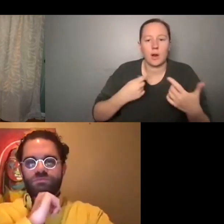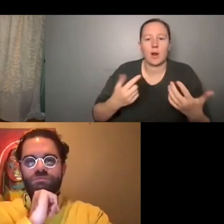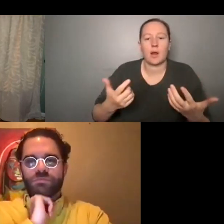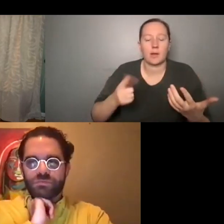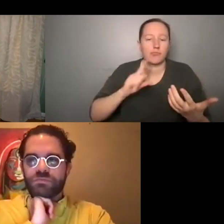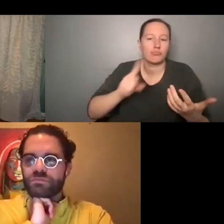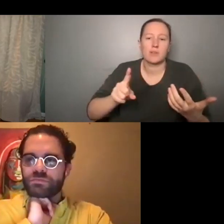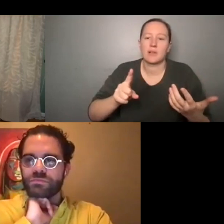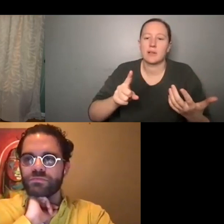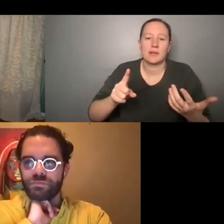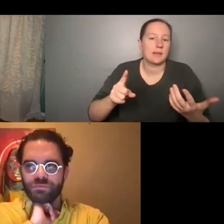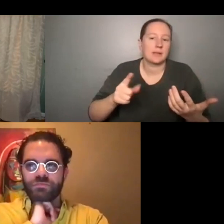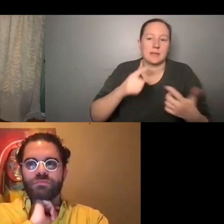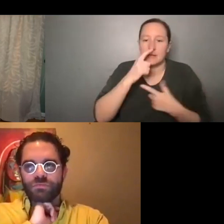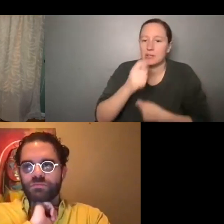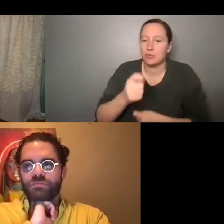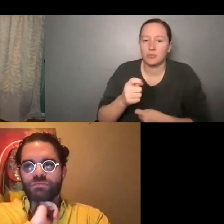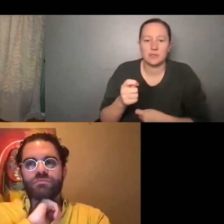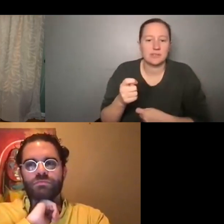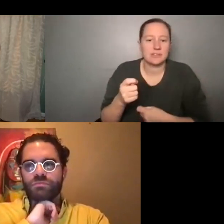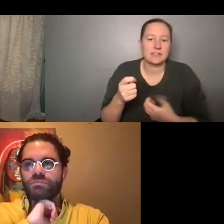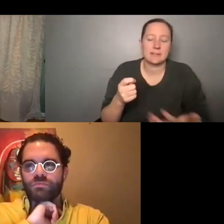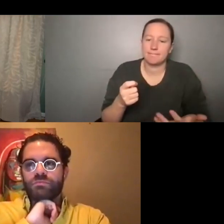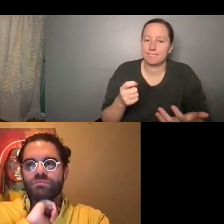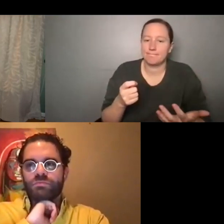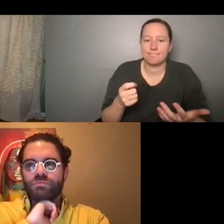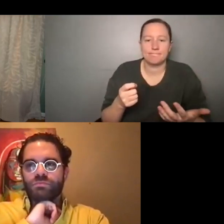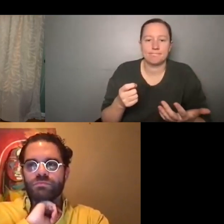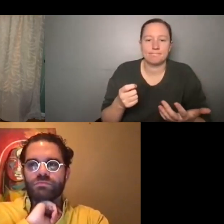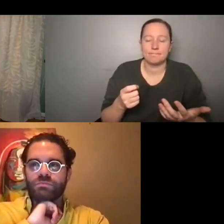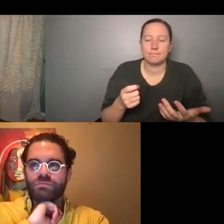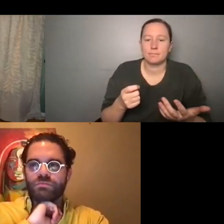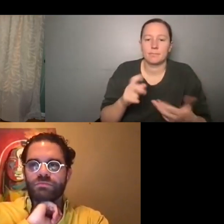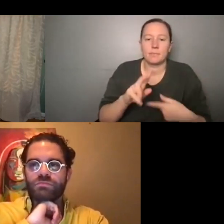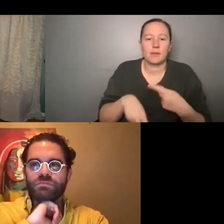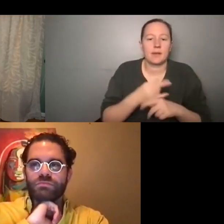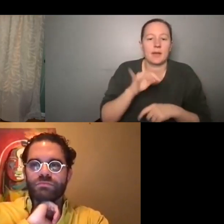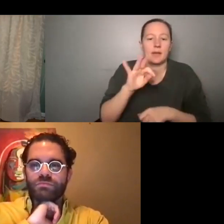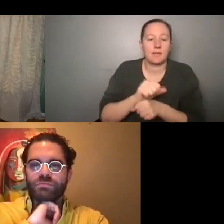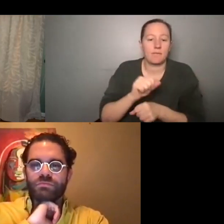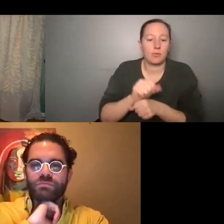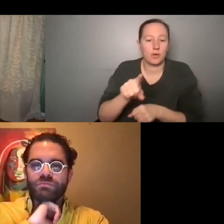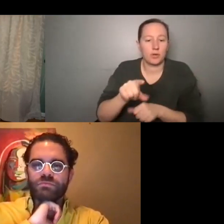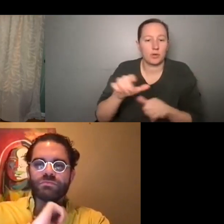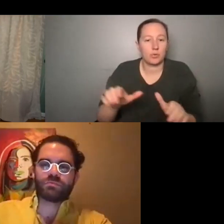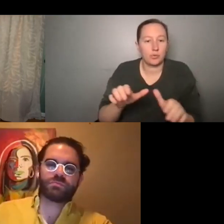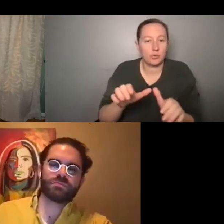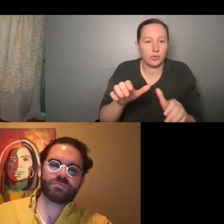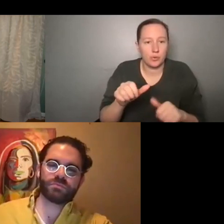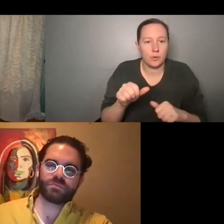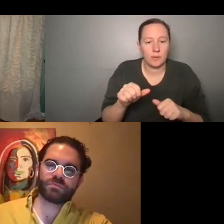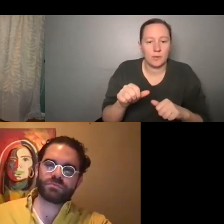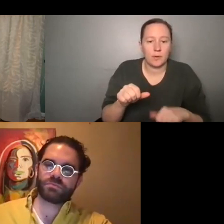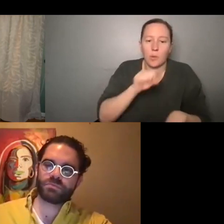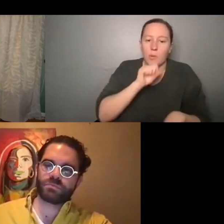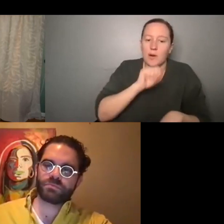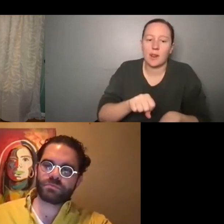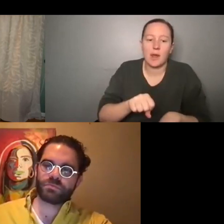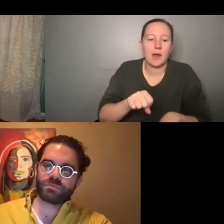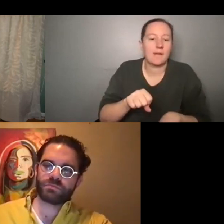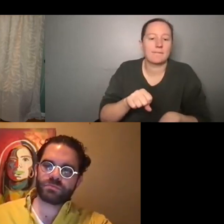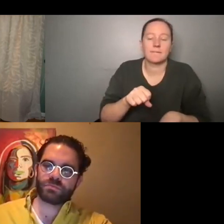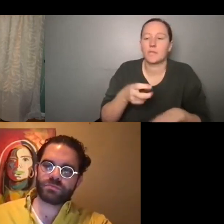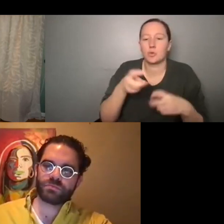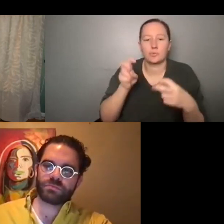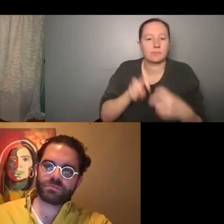I'm really interested in, you know, the kind of work that you all do. I would love to just grab a